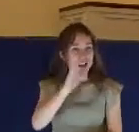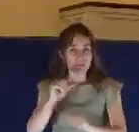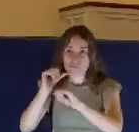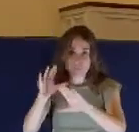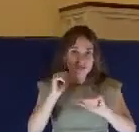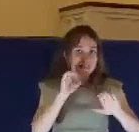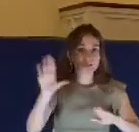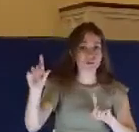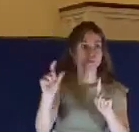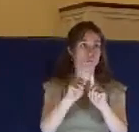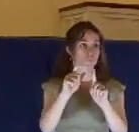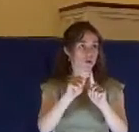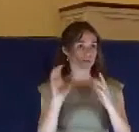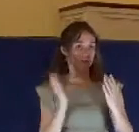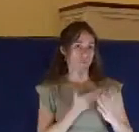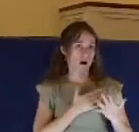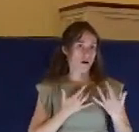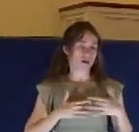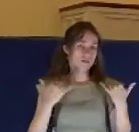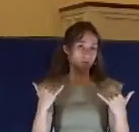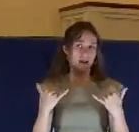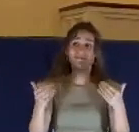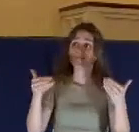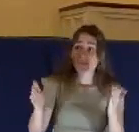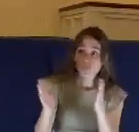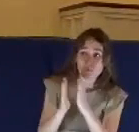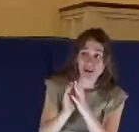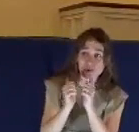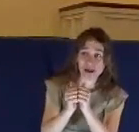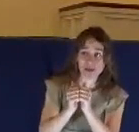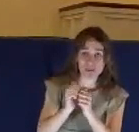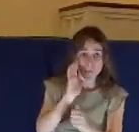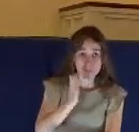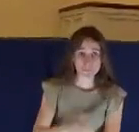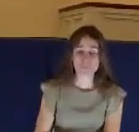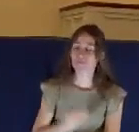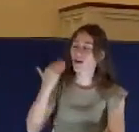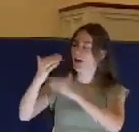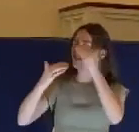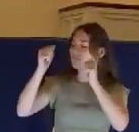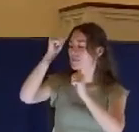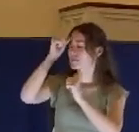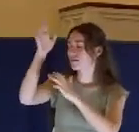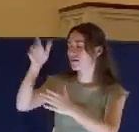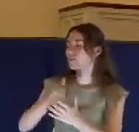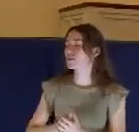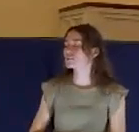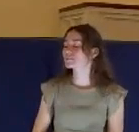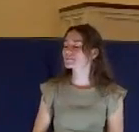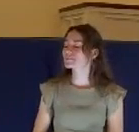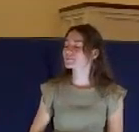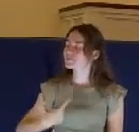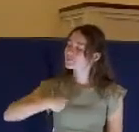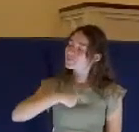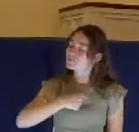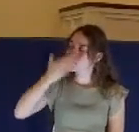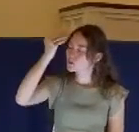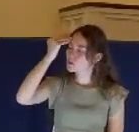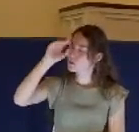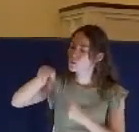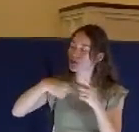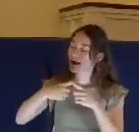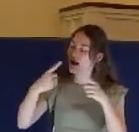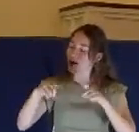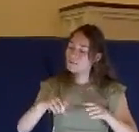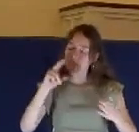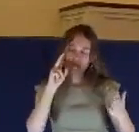inspired and fallible word. Would you pray with me today? Our Heavenly Father, we know that when we come to the